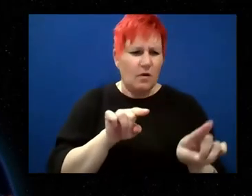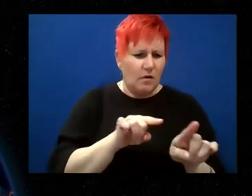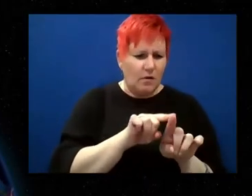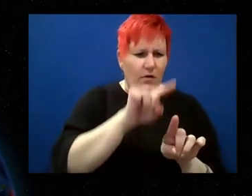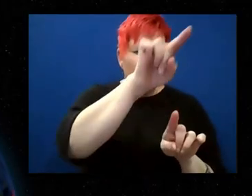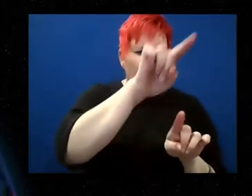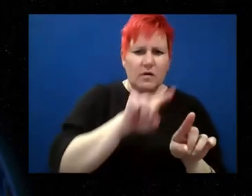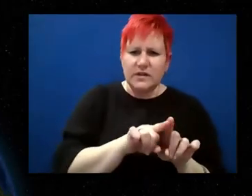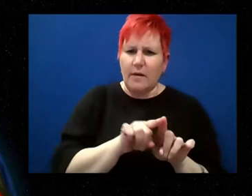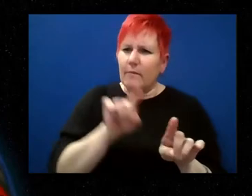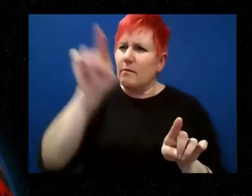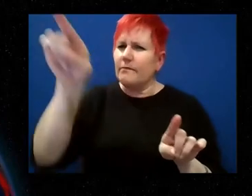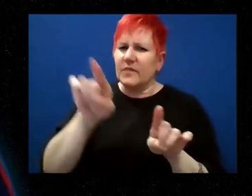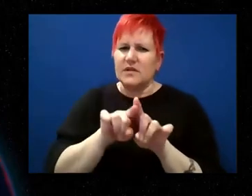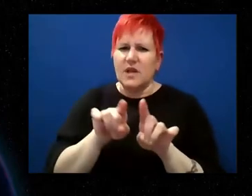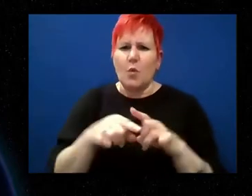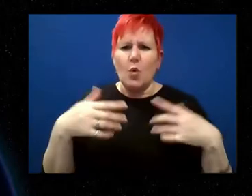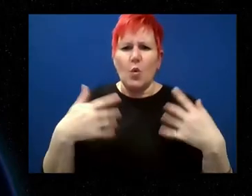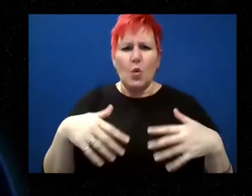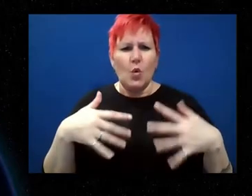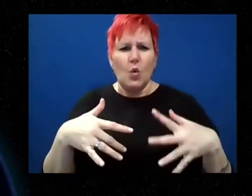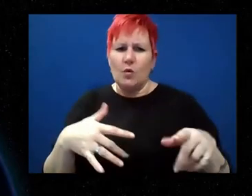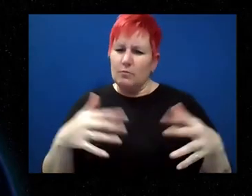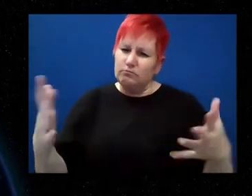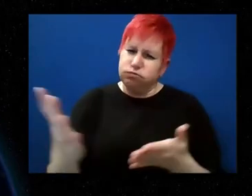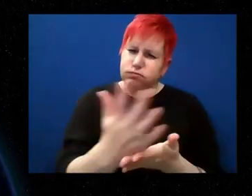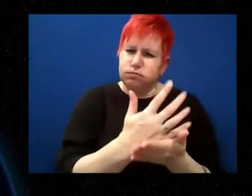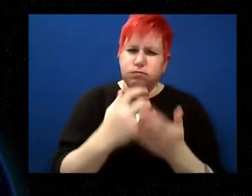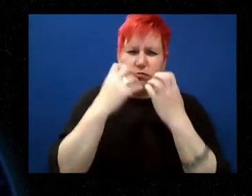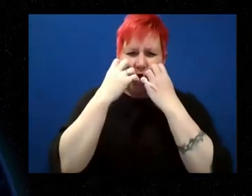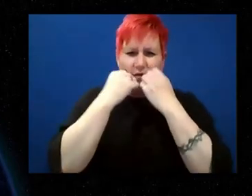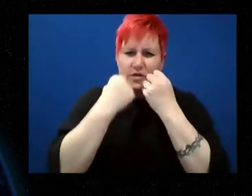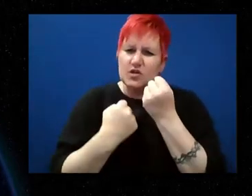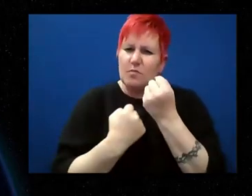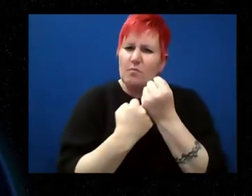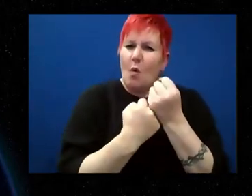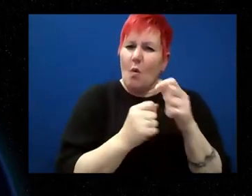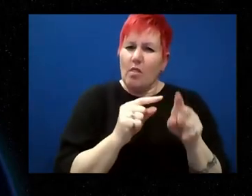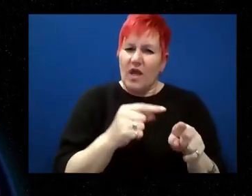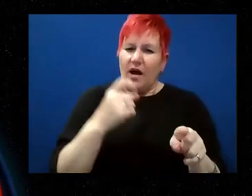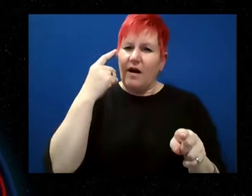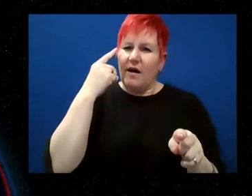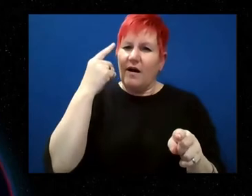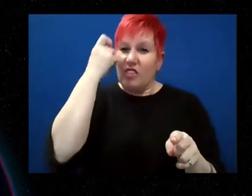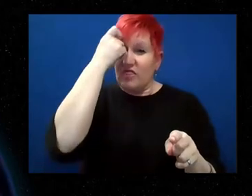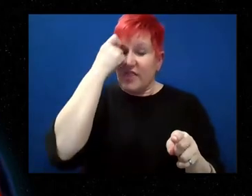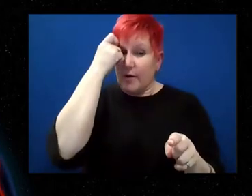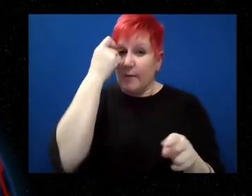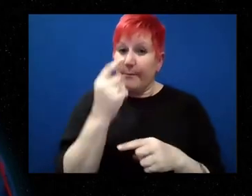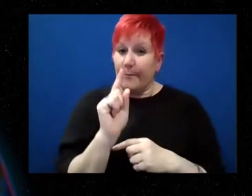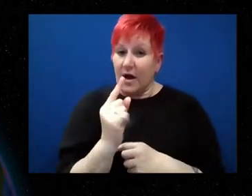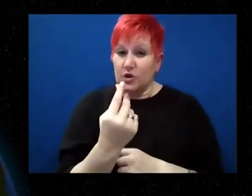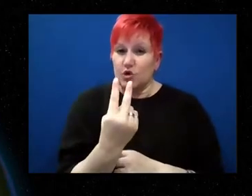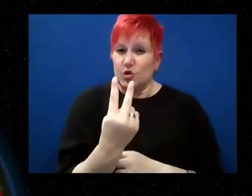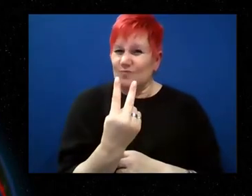he brought together a tremendous amount of evidence to support this theory, but there were two things that really went